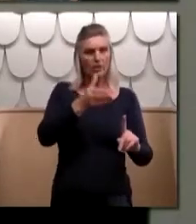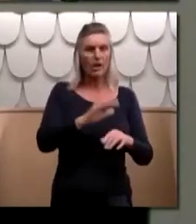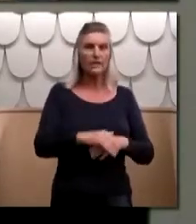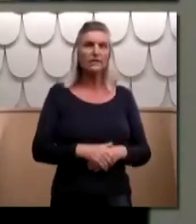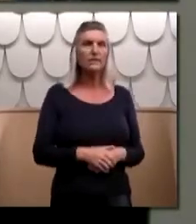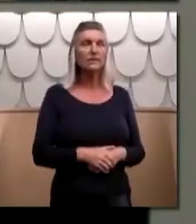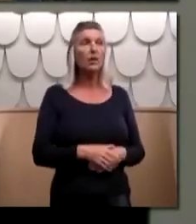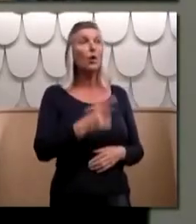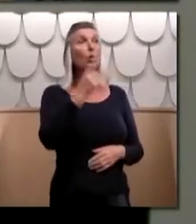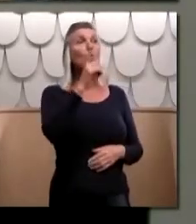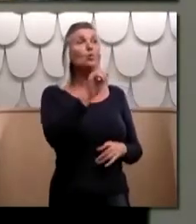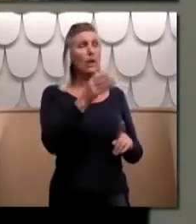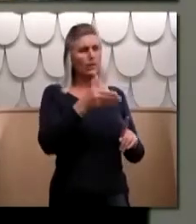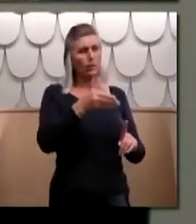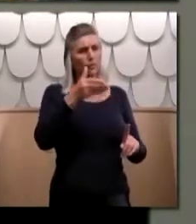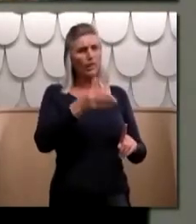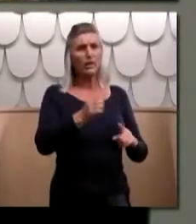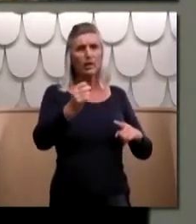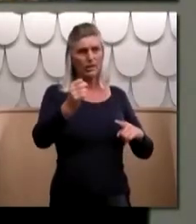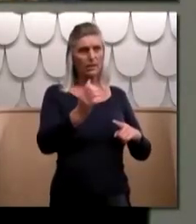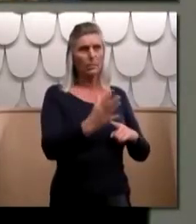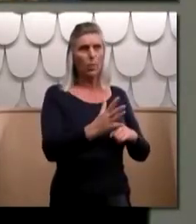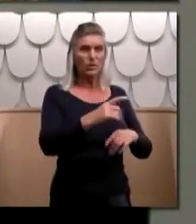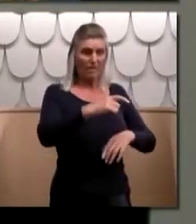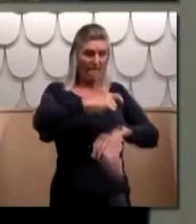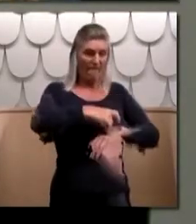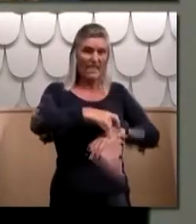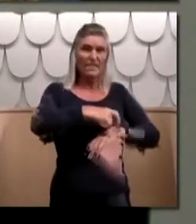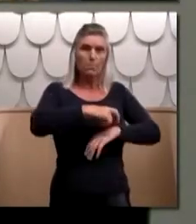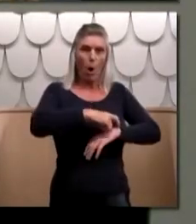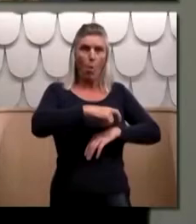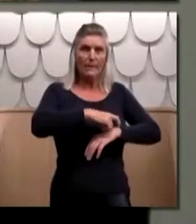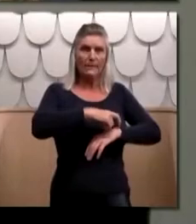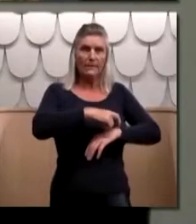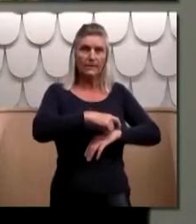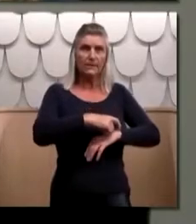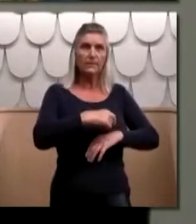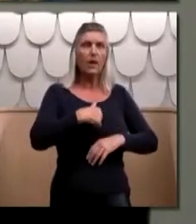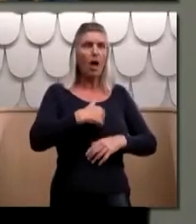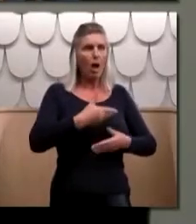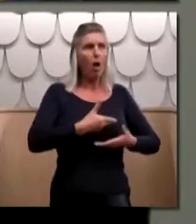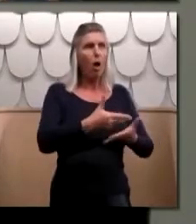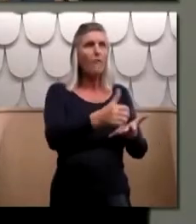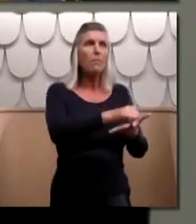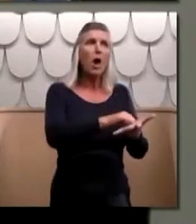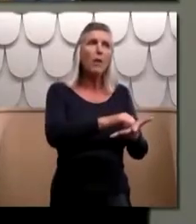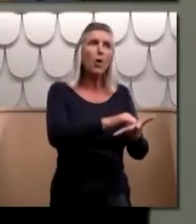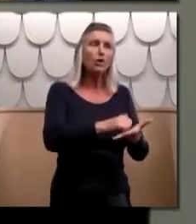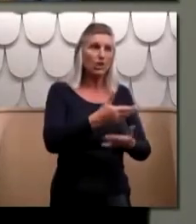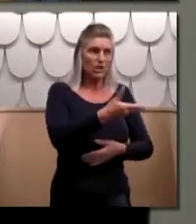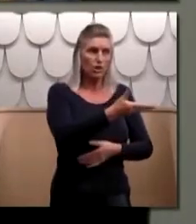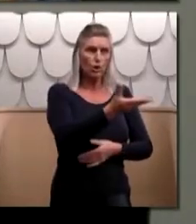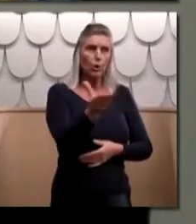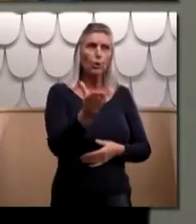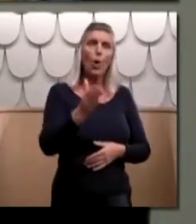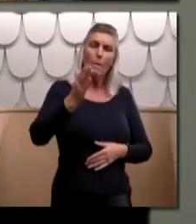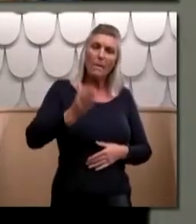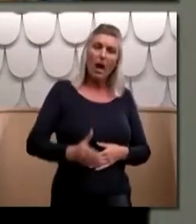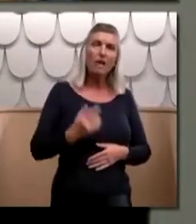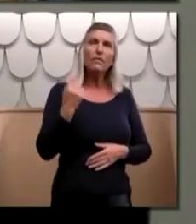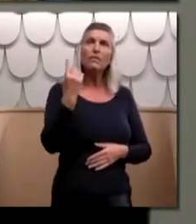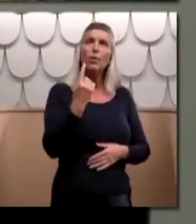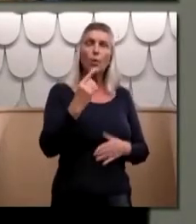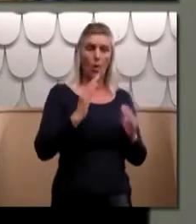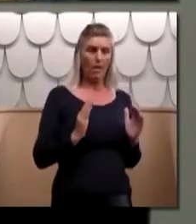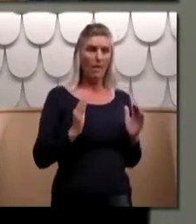recognising the importance of this moment, I apologise to you on behalf of the bishops